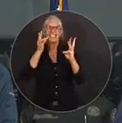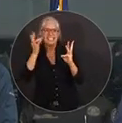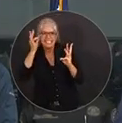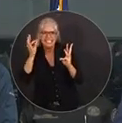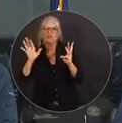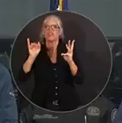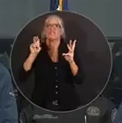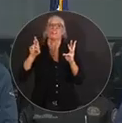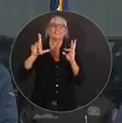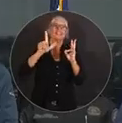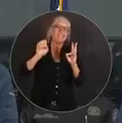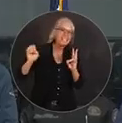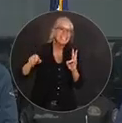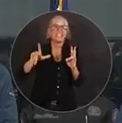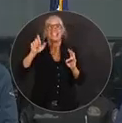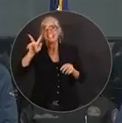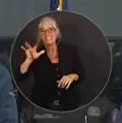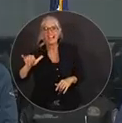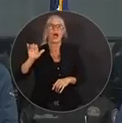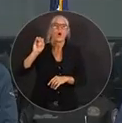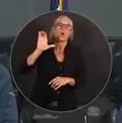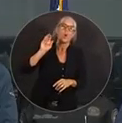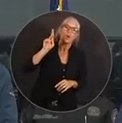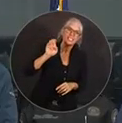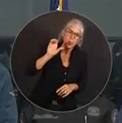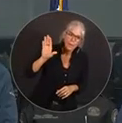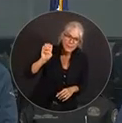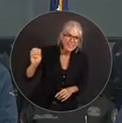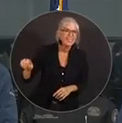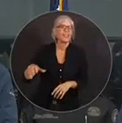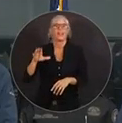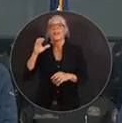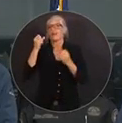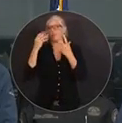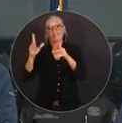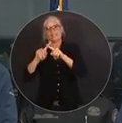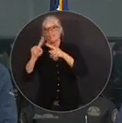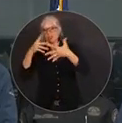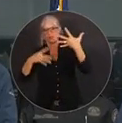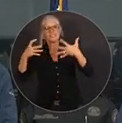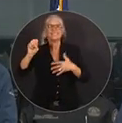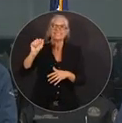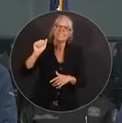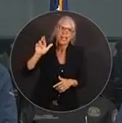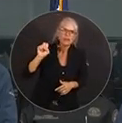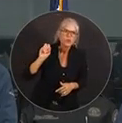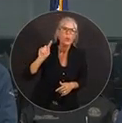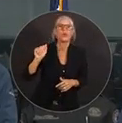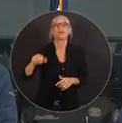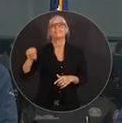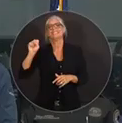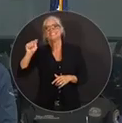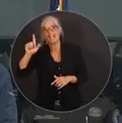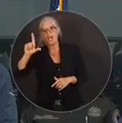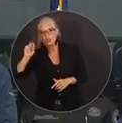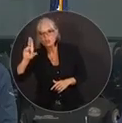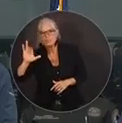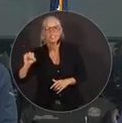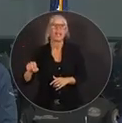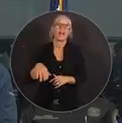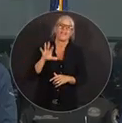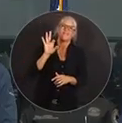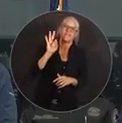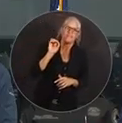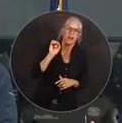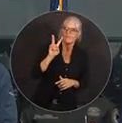Lee, Levy, Manatee, Okeechobee, Osceola, Pasco, Pinellas, Polk, Sarasota, Seminole, St. Lucie, Sumter, Volusia. I think some of them actually were closed